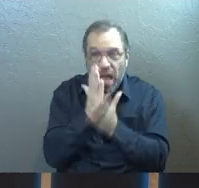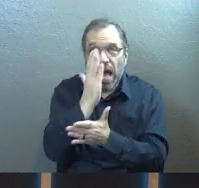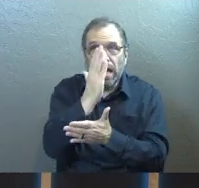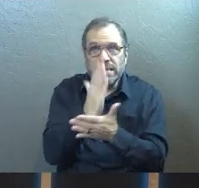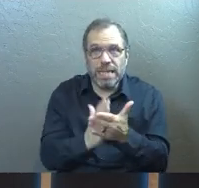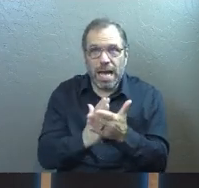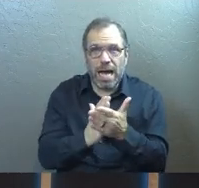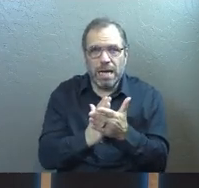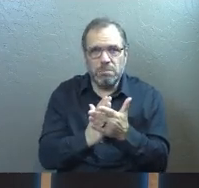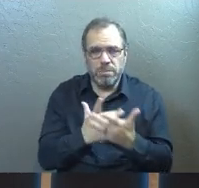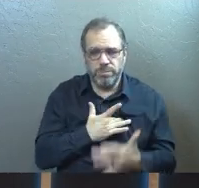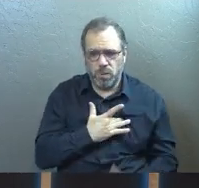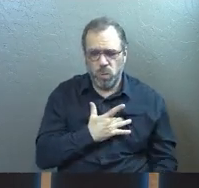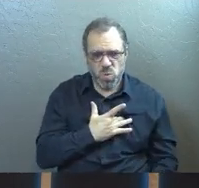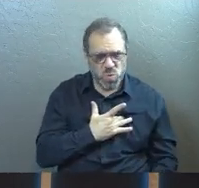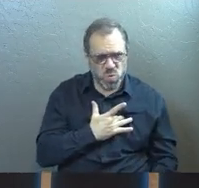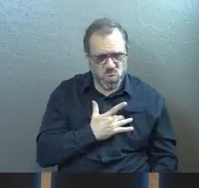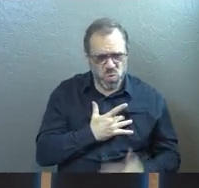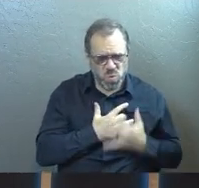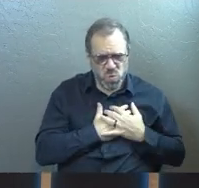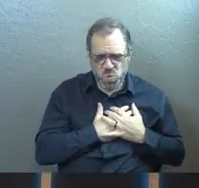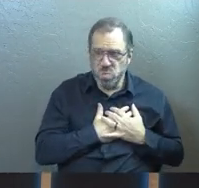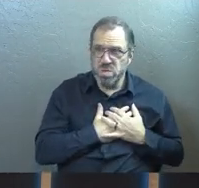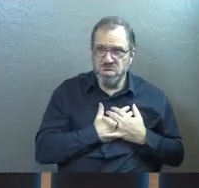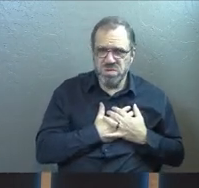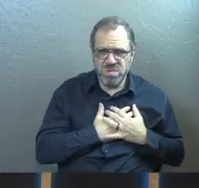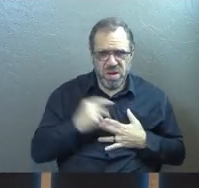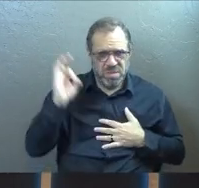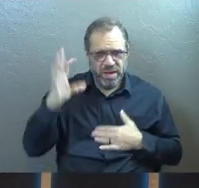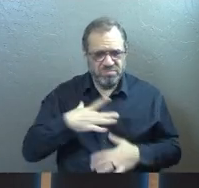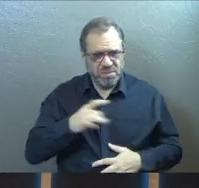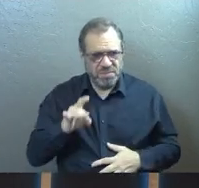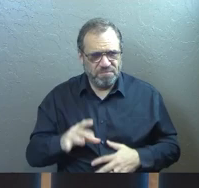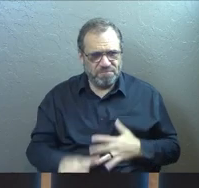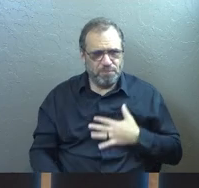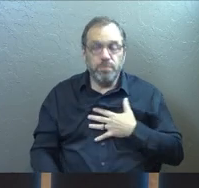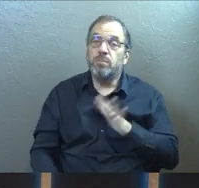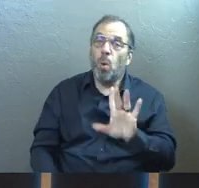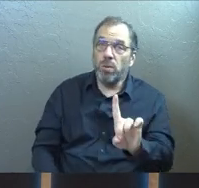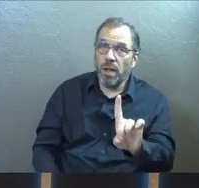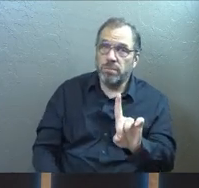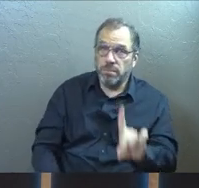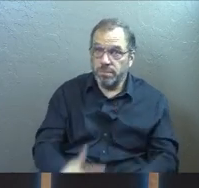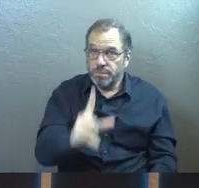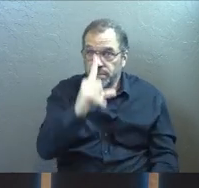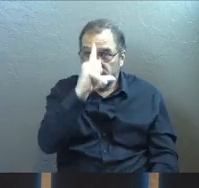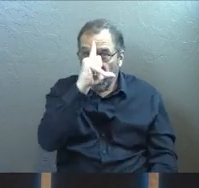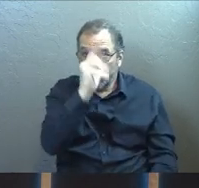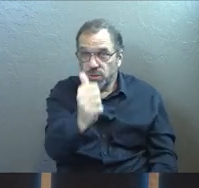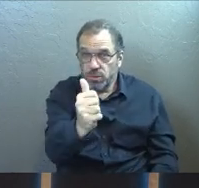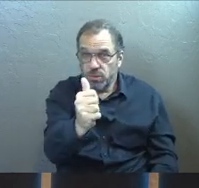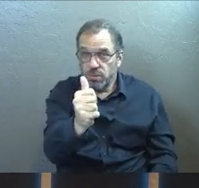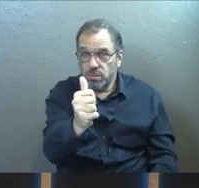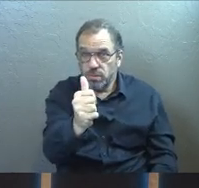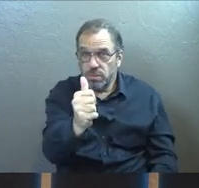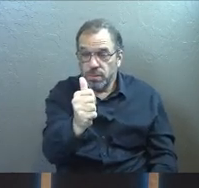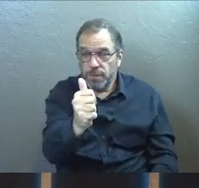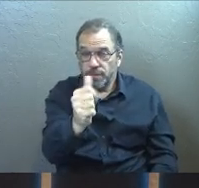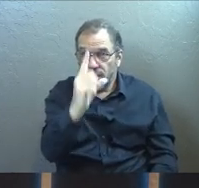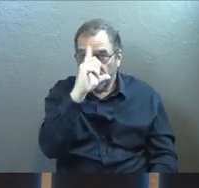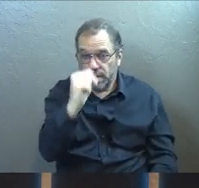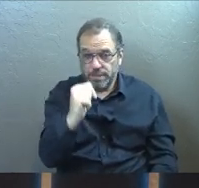some things are getting stirred up in you right now. And you've got a choice at this moment in the message.